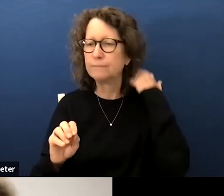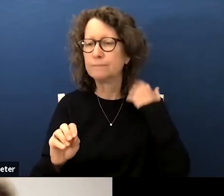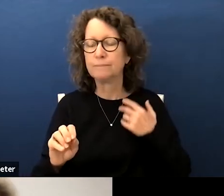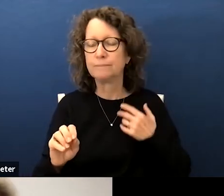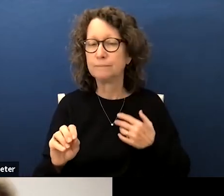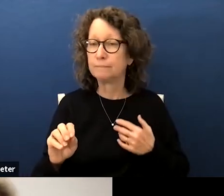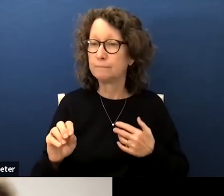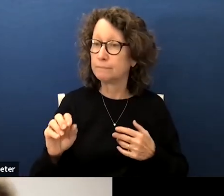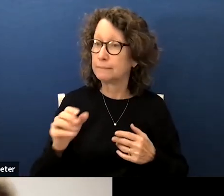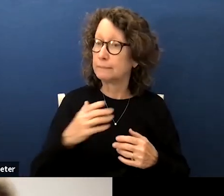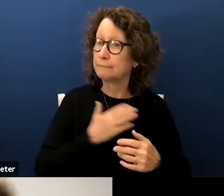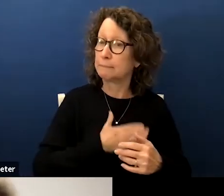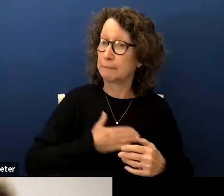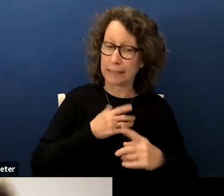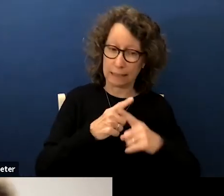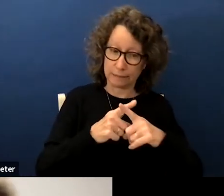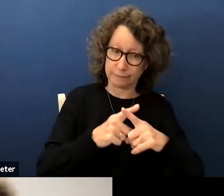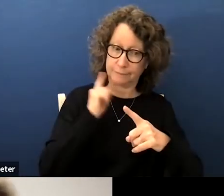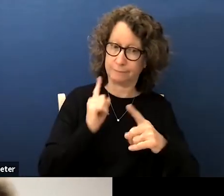nicole can you please unmute yourself